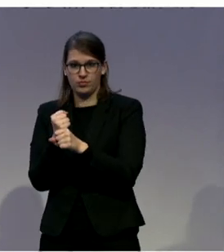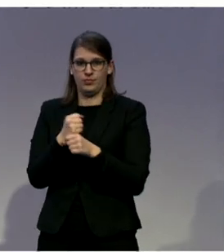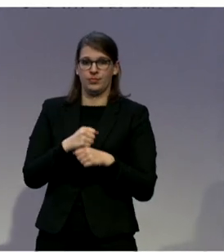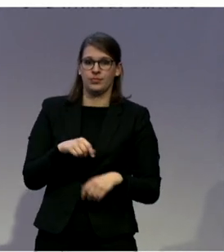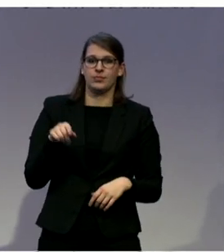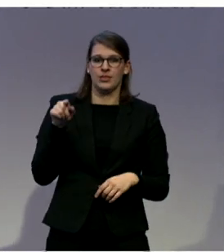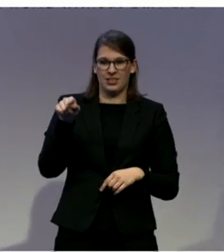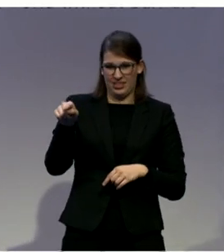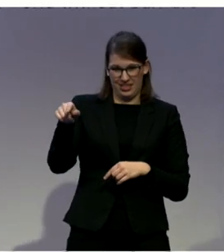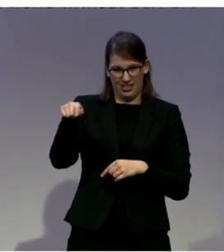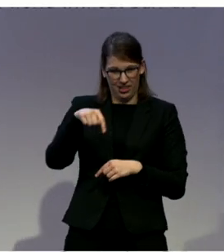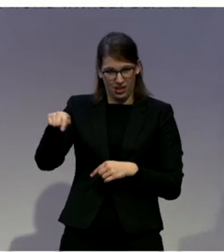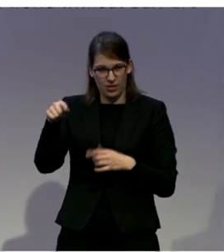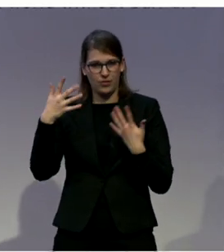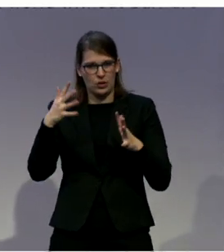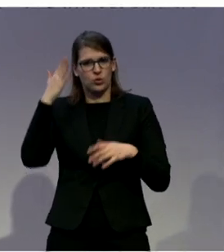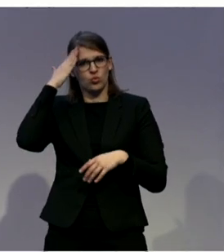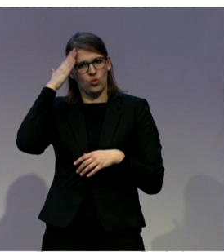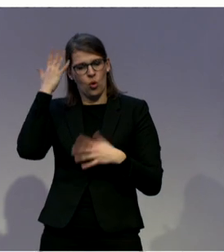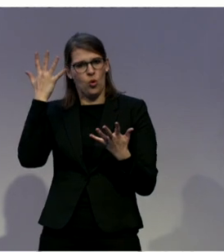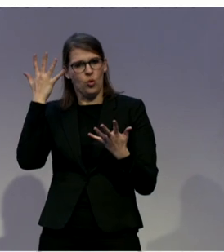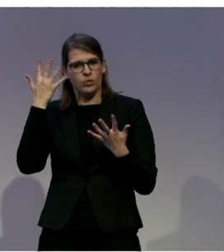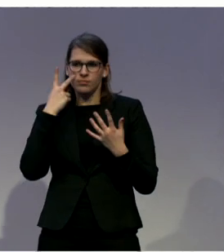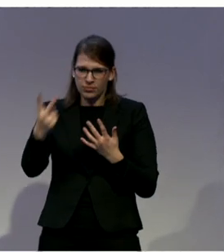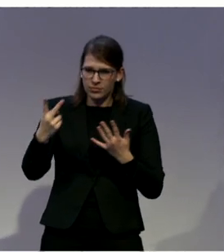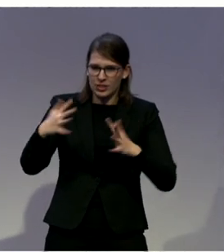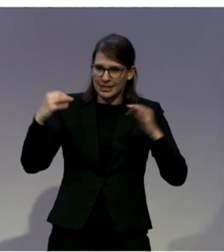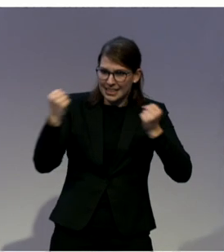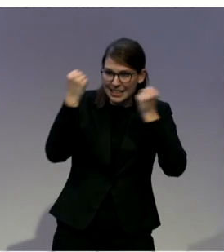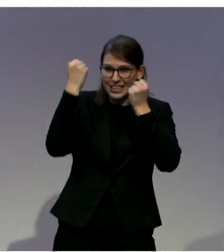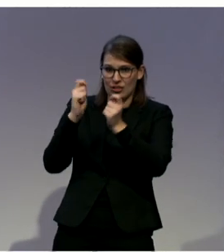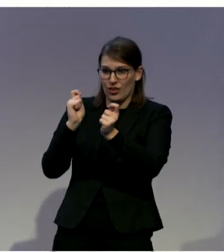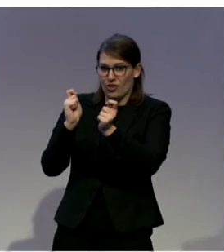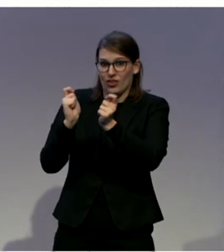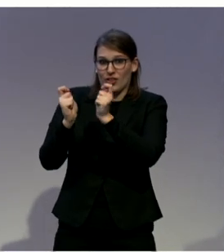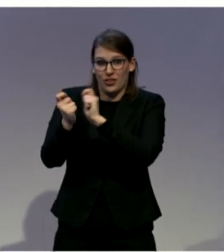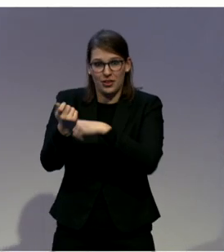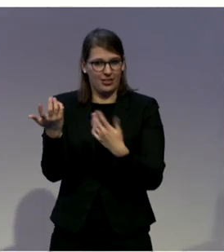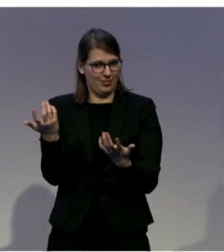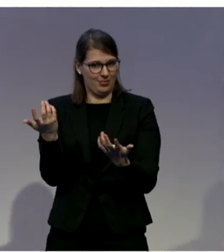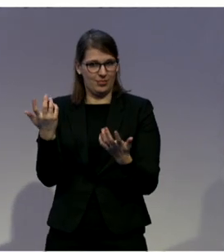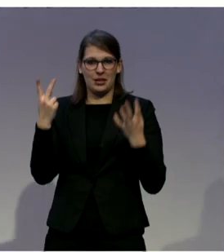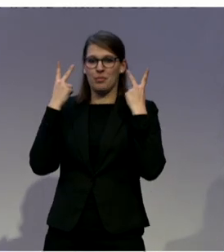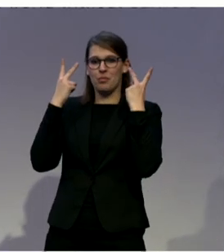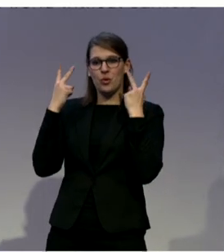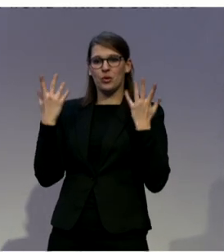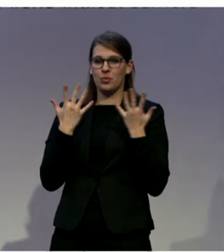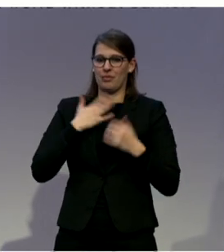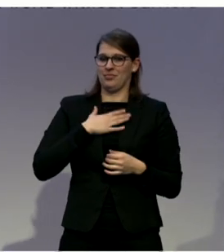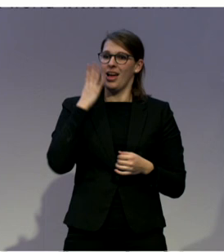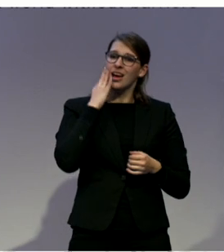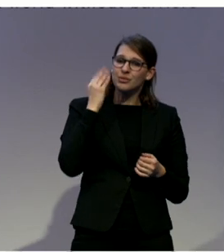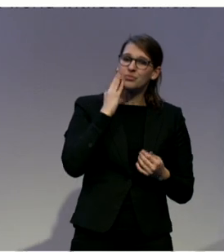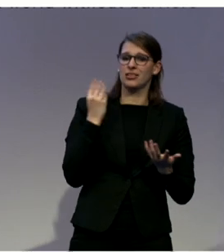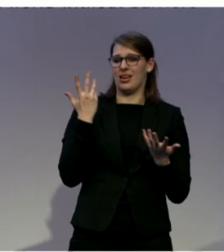gone through, what we found is that it's not just that those stories are good to share in terms of the convincing staff and, you know,